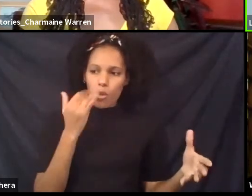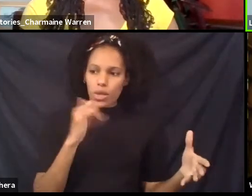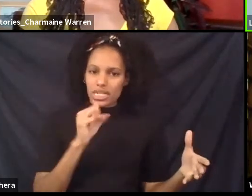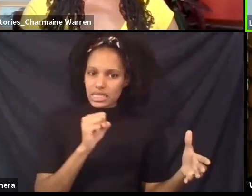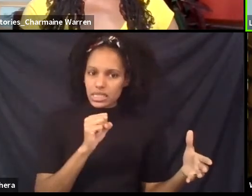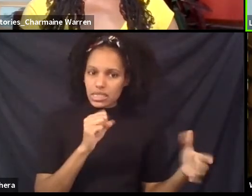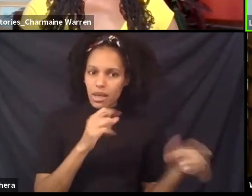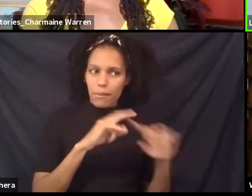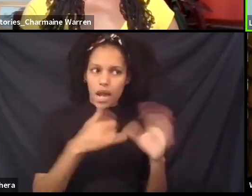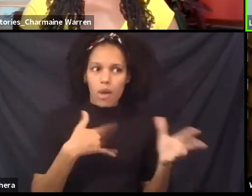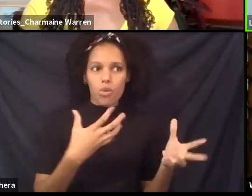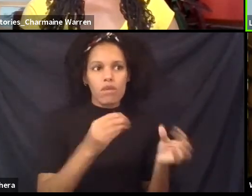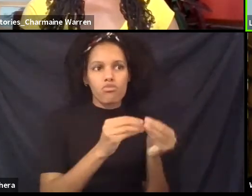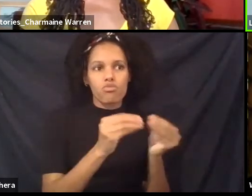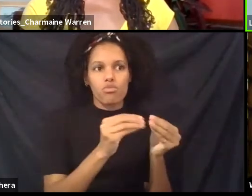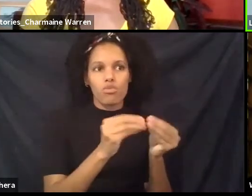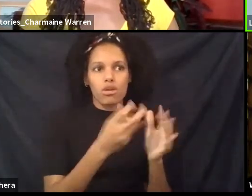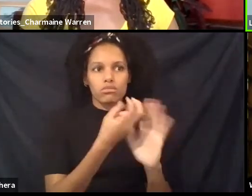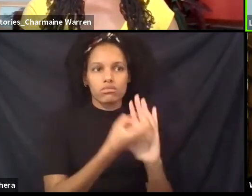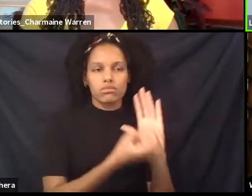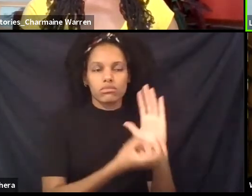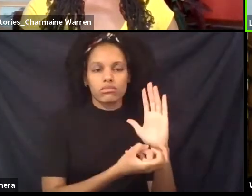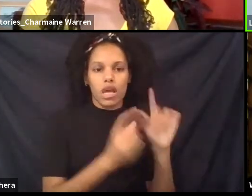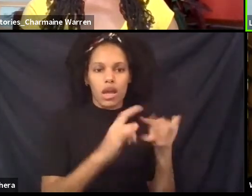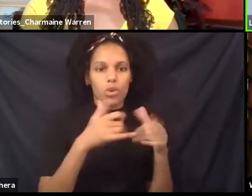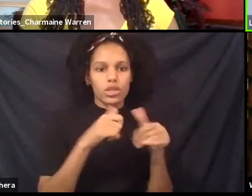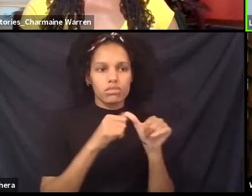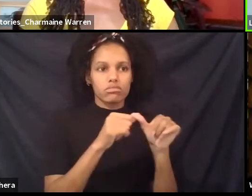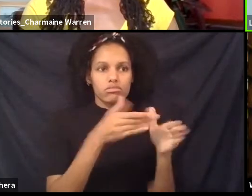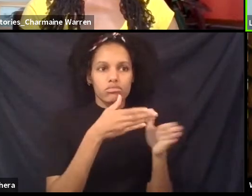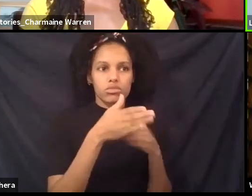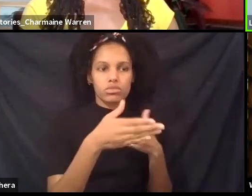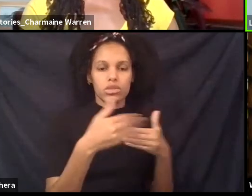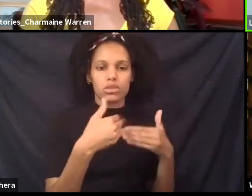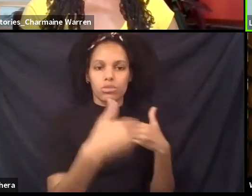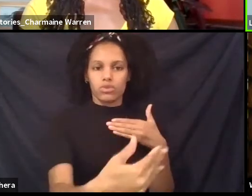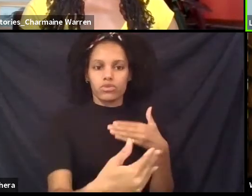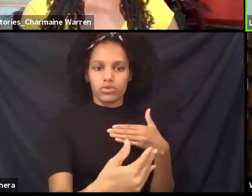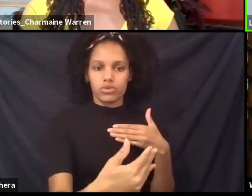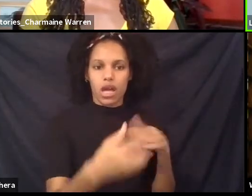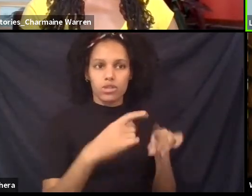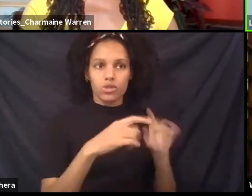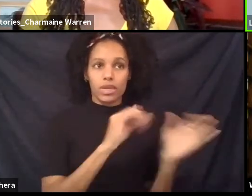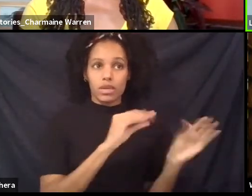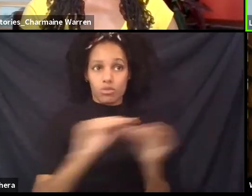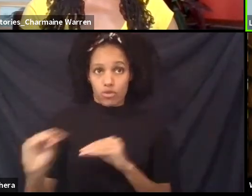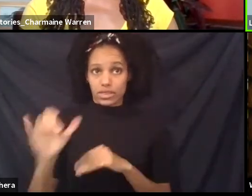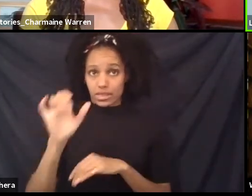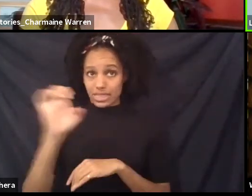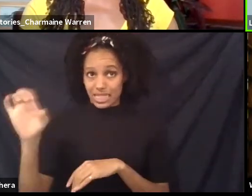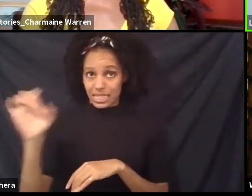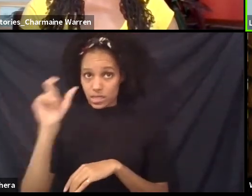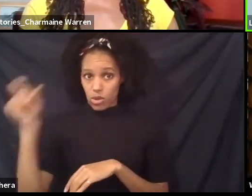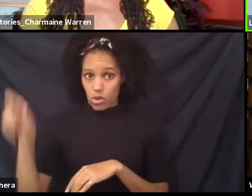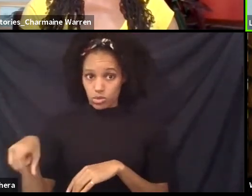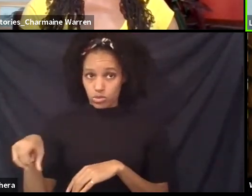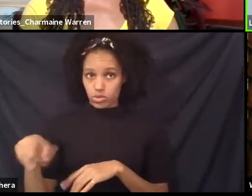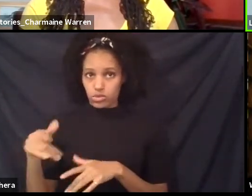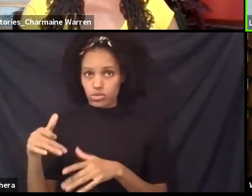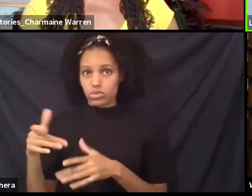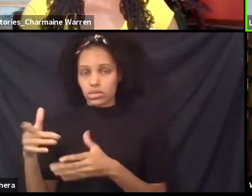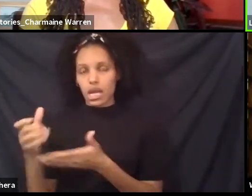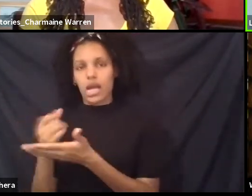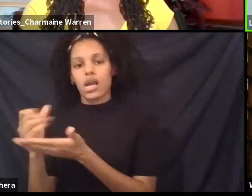just wanted more of it. And I just wanted to keep going. So going to the East Coast, what it did, it provided me more information, more